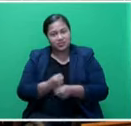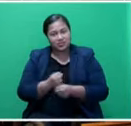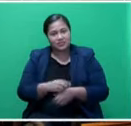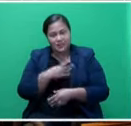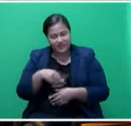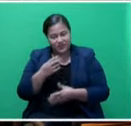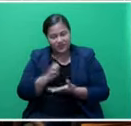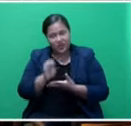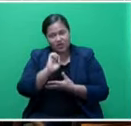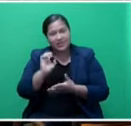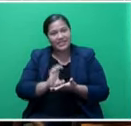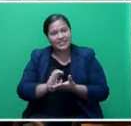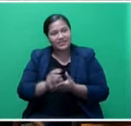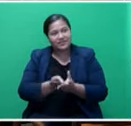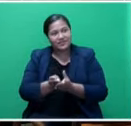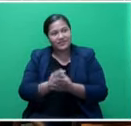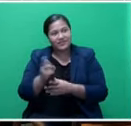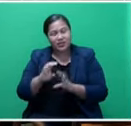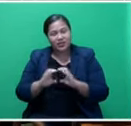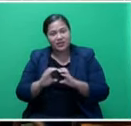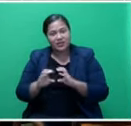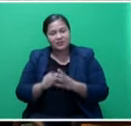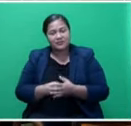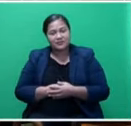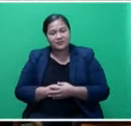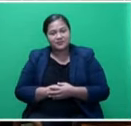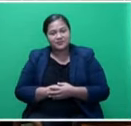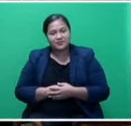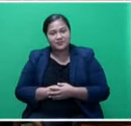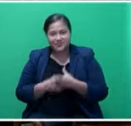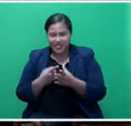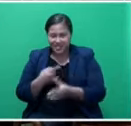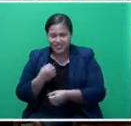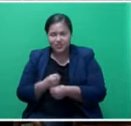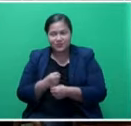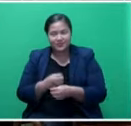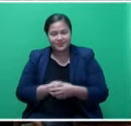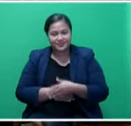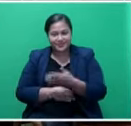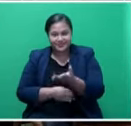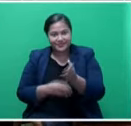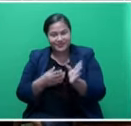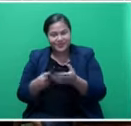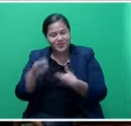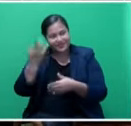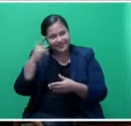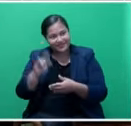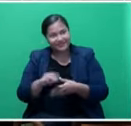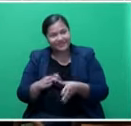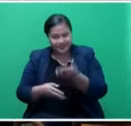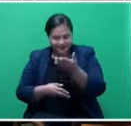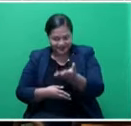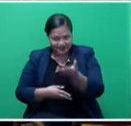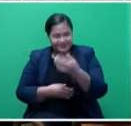Civil Service and Communications, the Honourable Ayers Syed Kayoum to move this motion. You have the